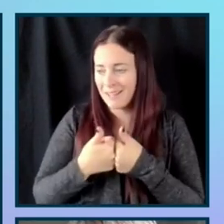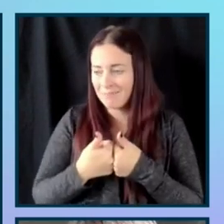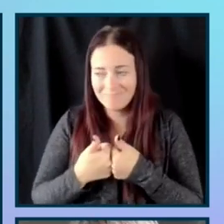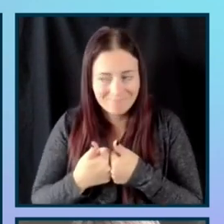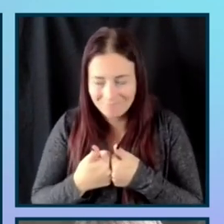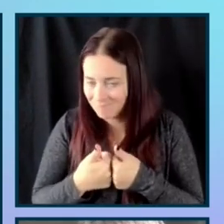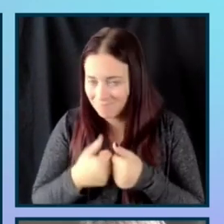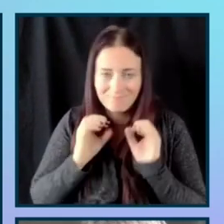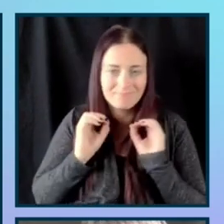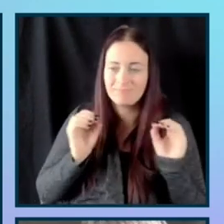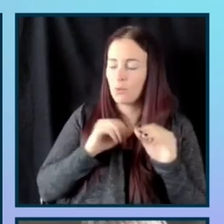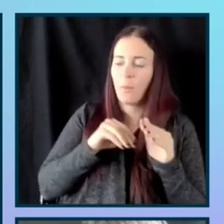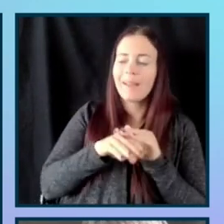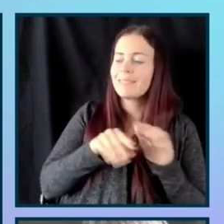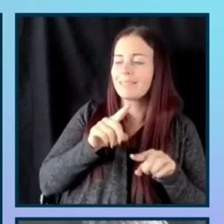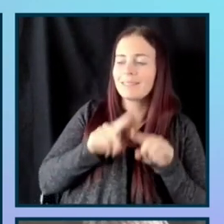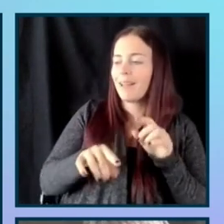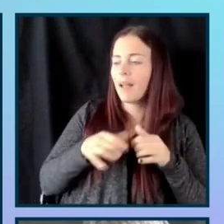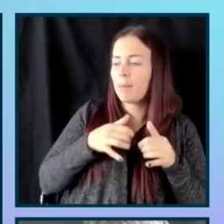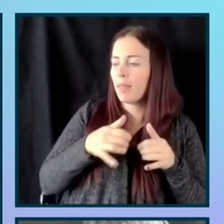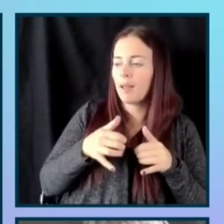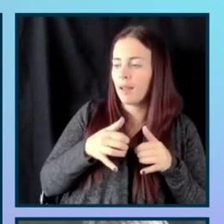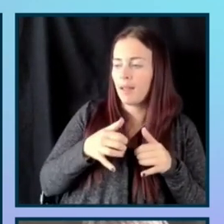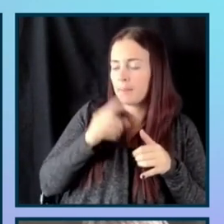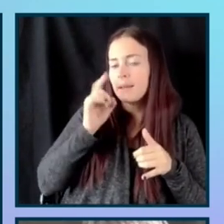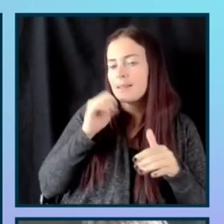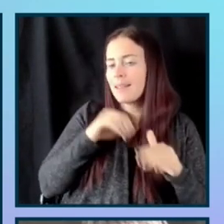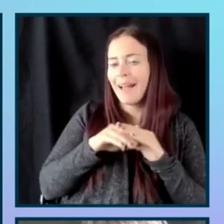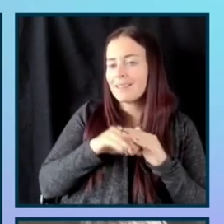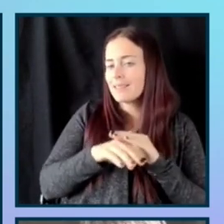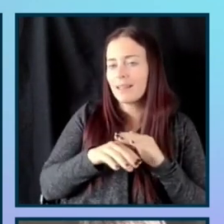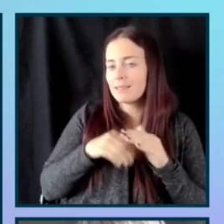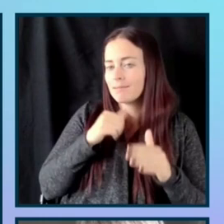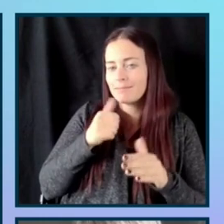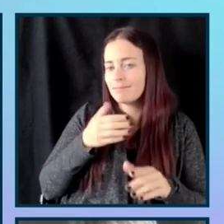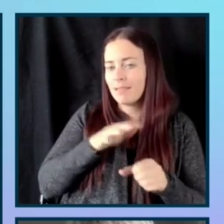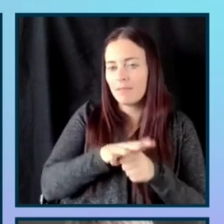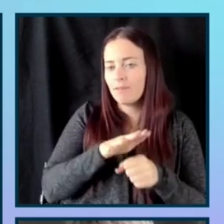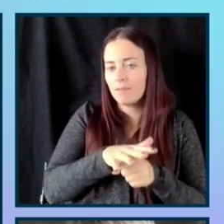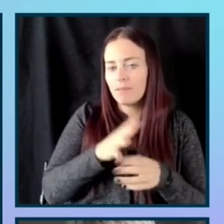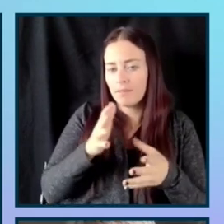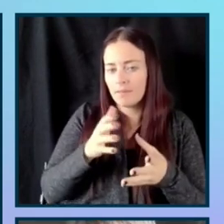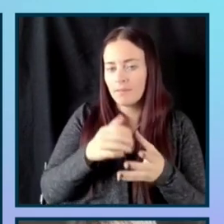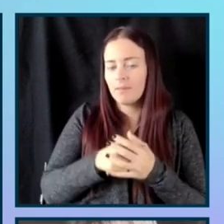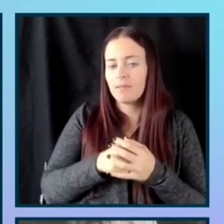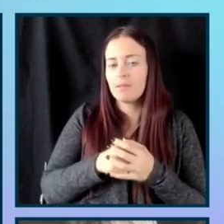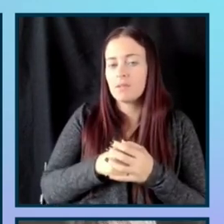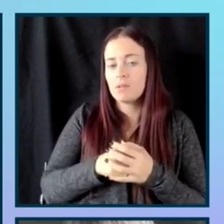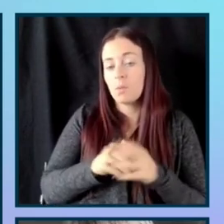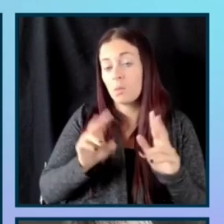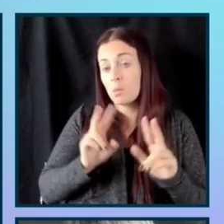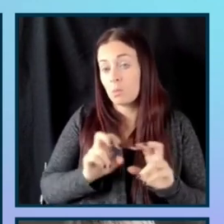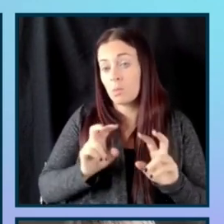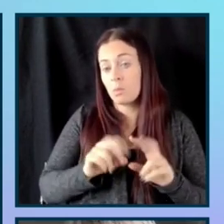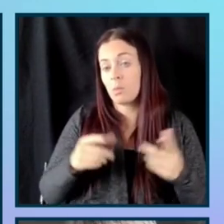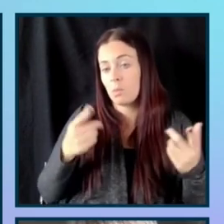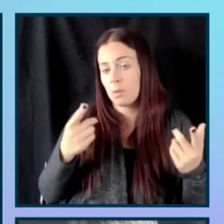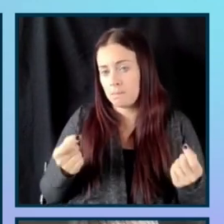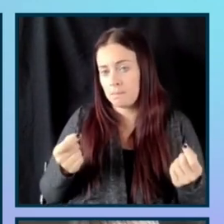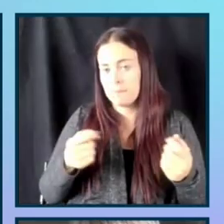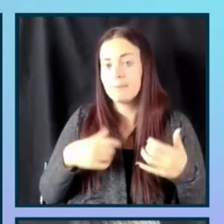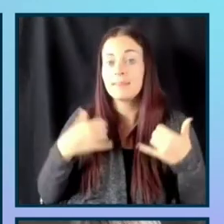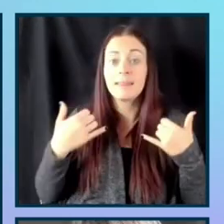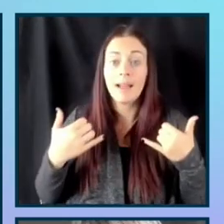the poor accessibility reasons. Um, and, you know, what we look at is like, okay, so now